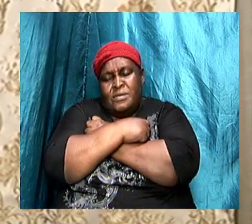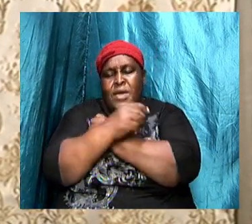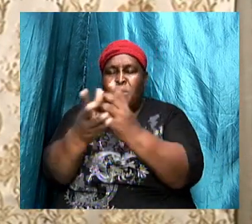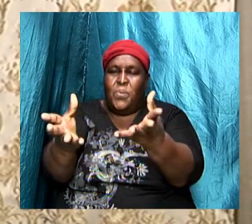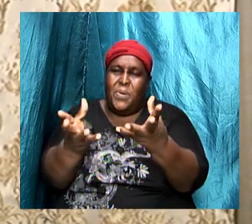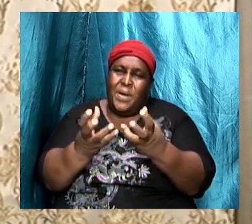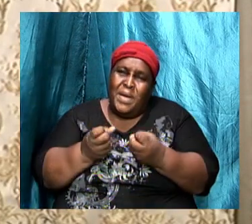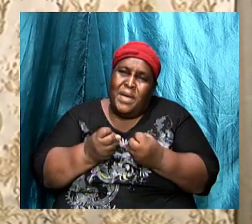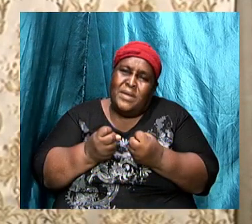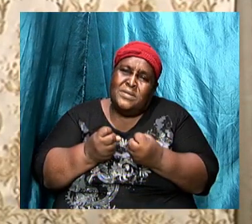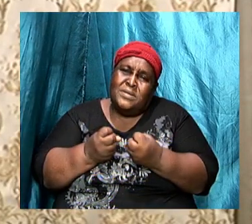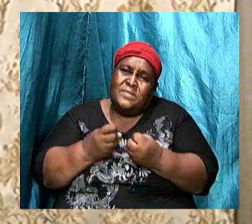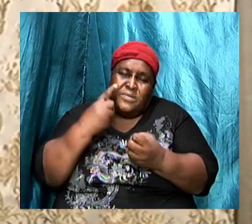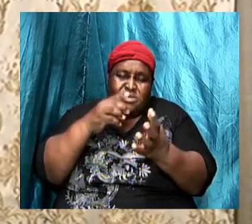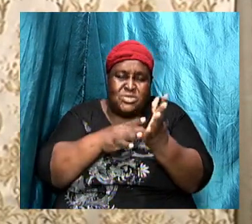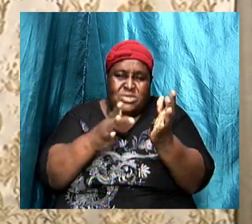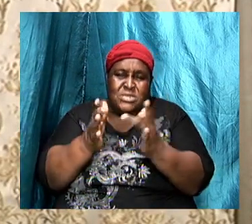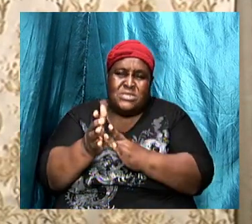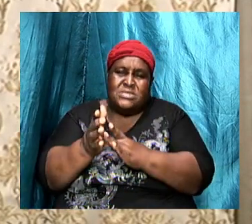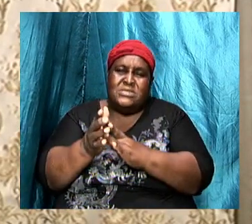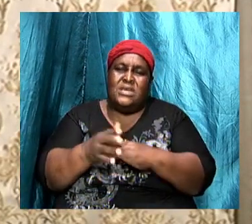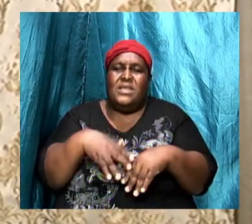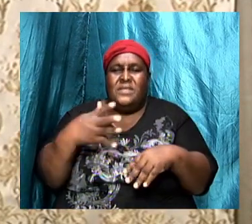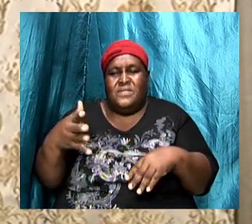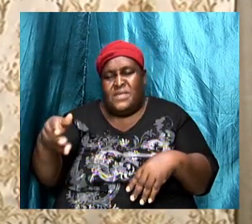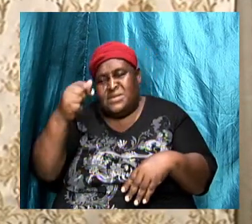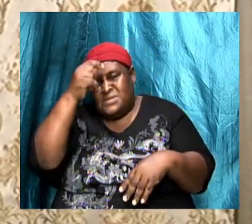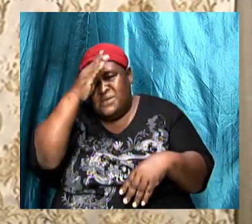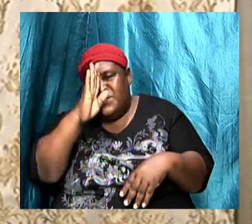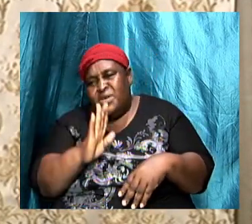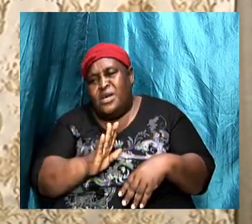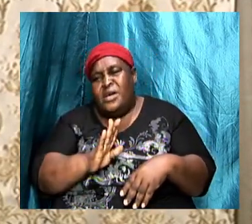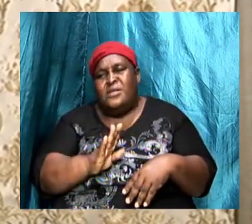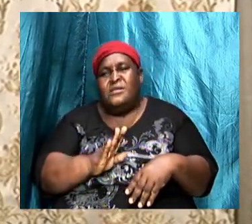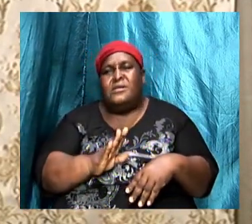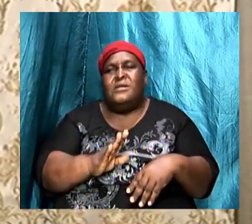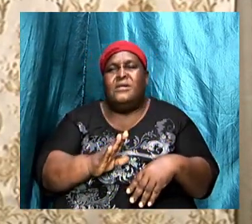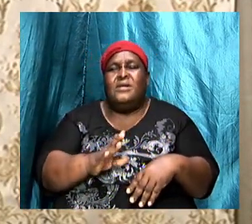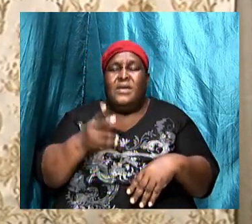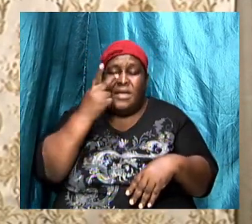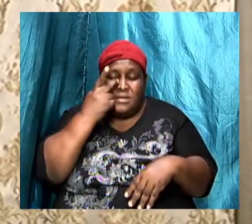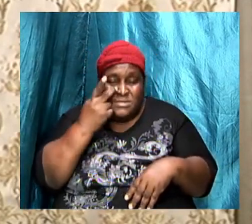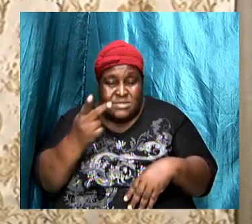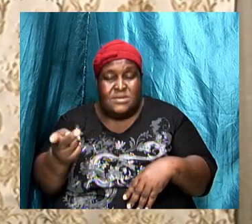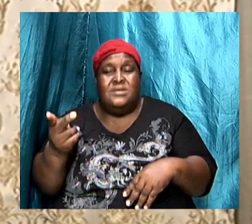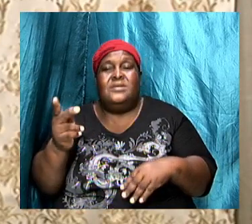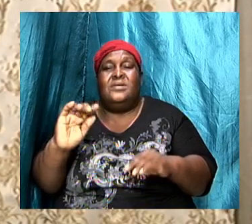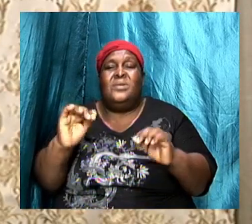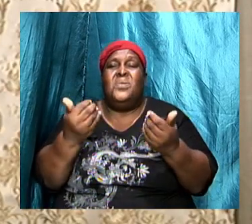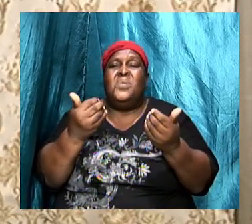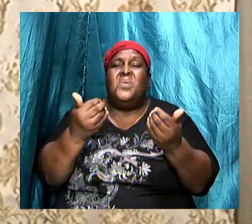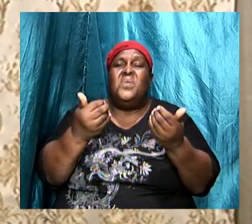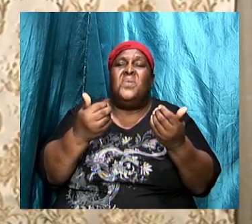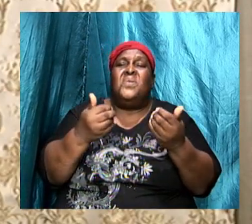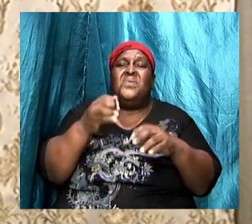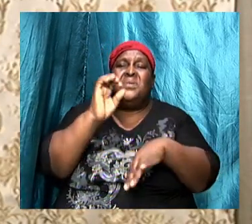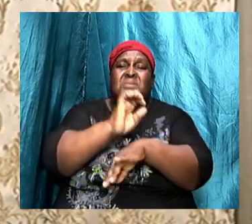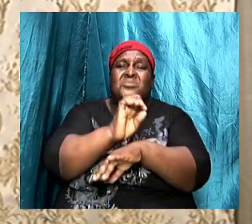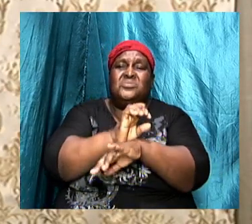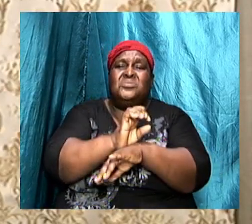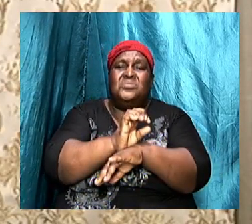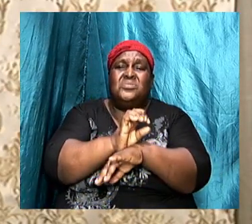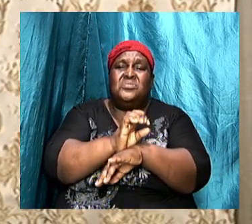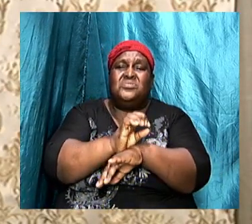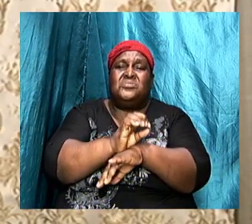for Jesus Christ and the things of God and watch and see how like the church of